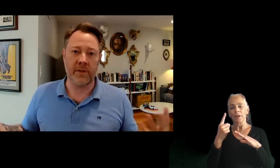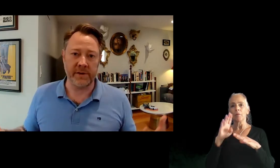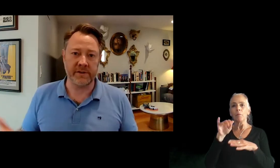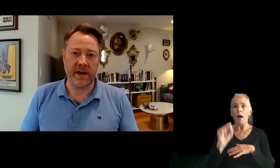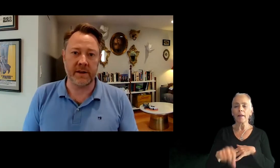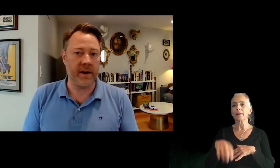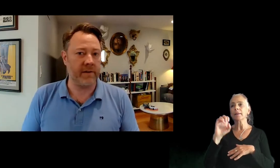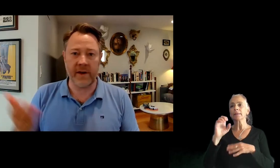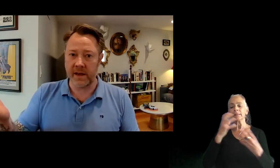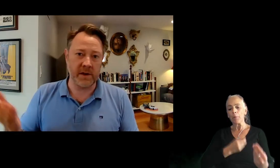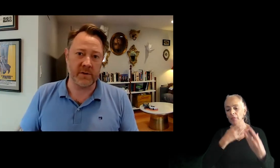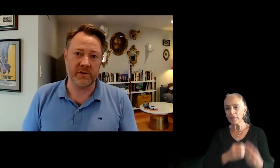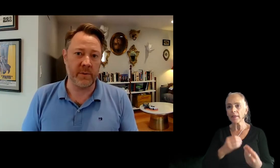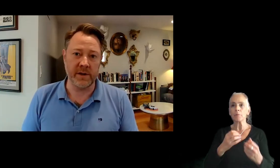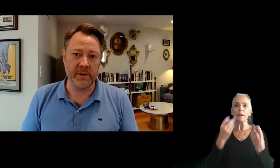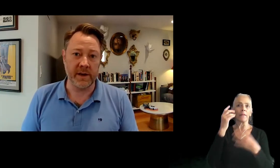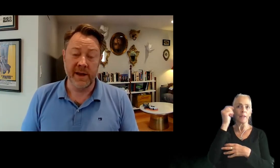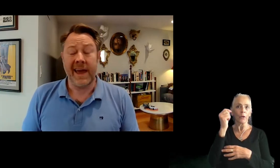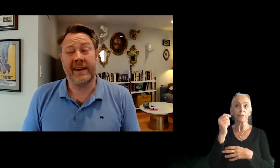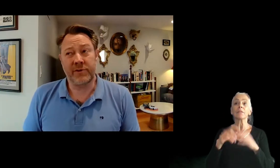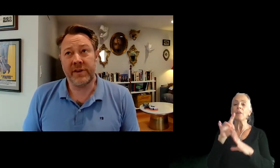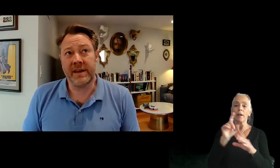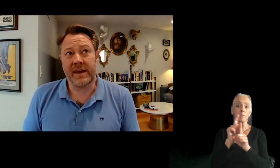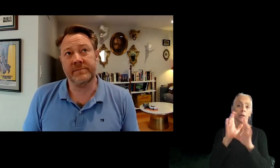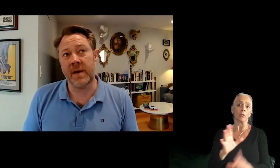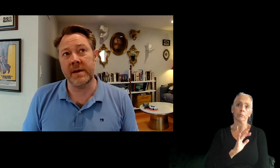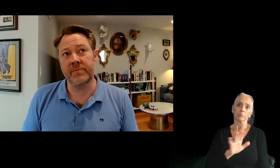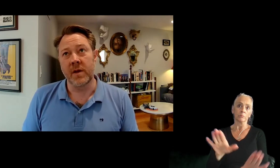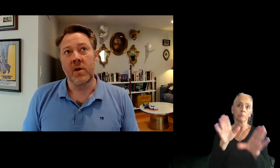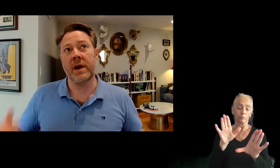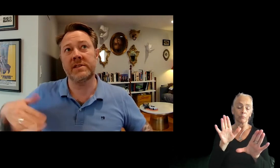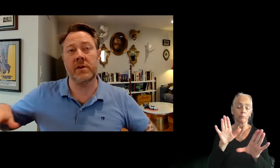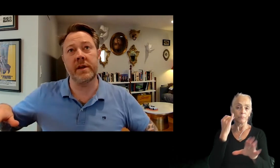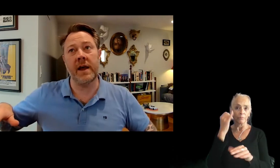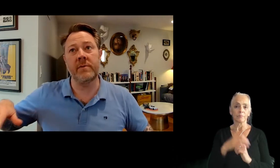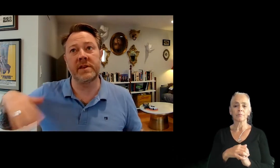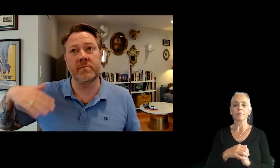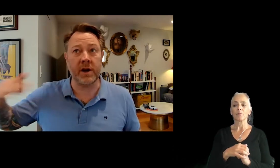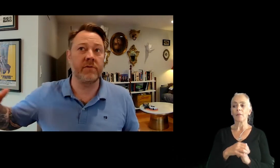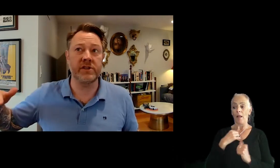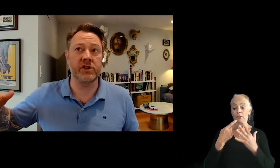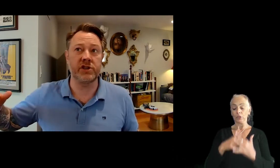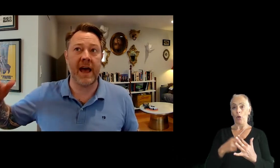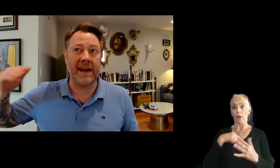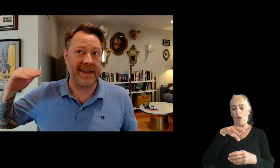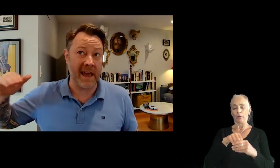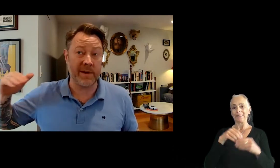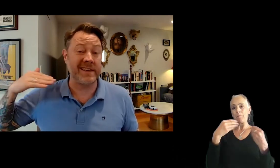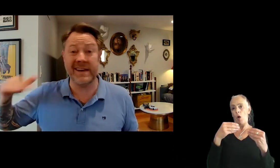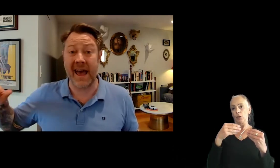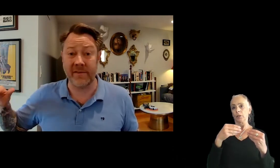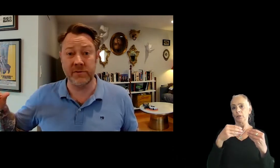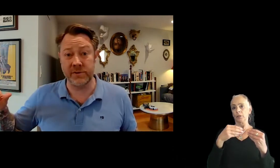And a lot of the theories that are out there and finding a mentor is a great way to do it. And really, I mean, when I started, I was in market research at